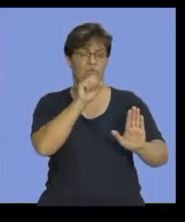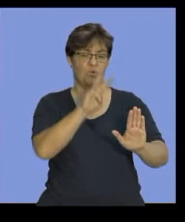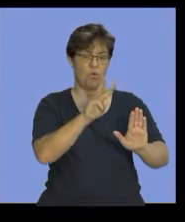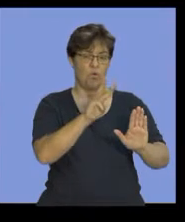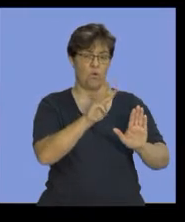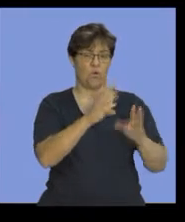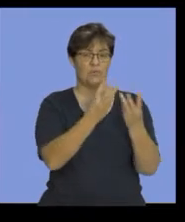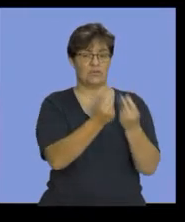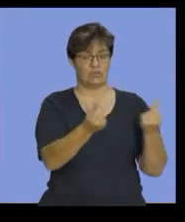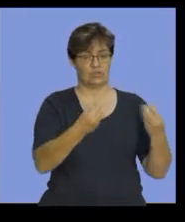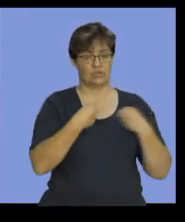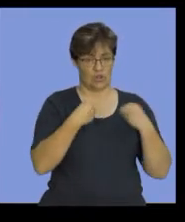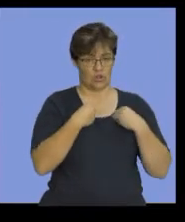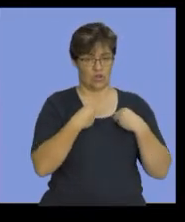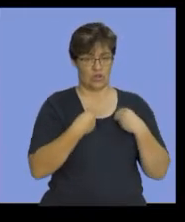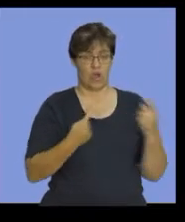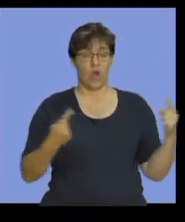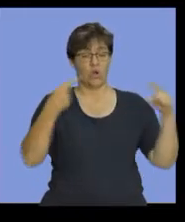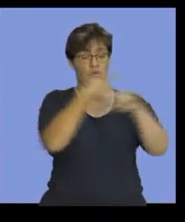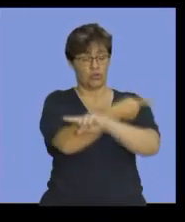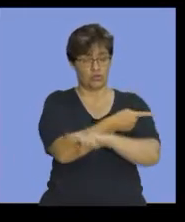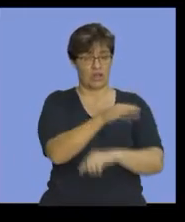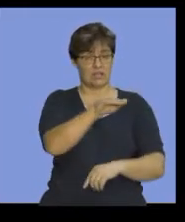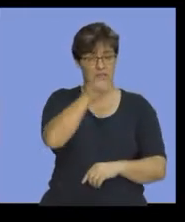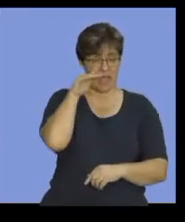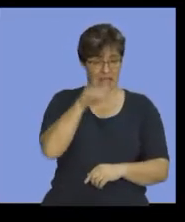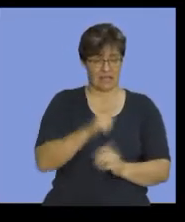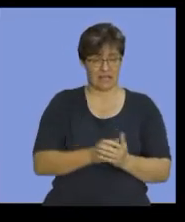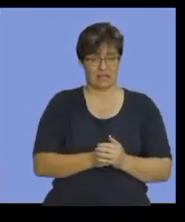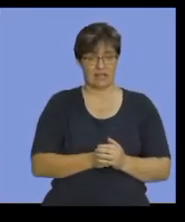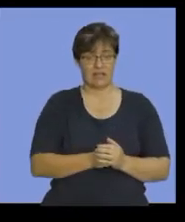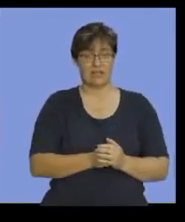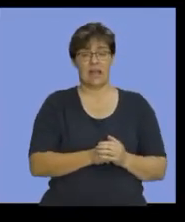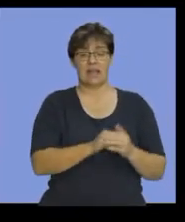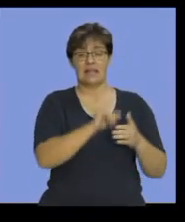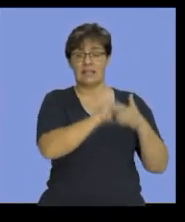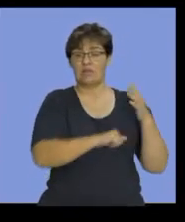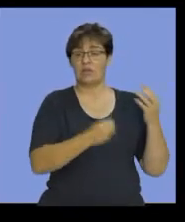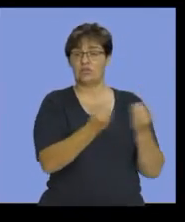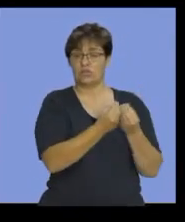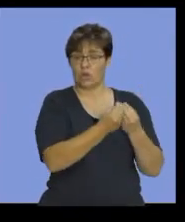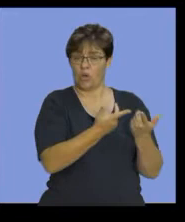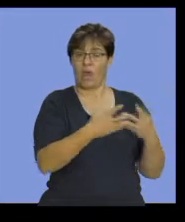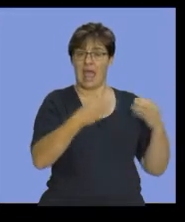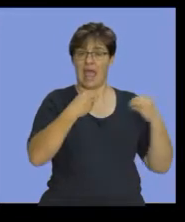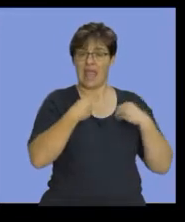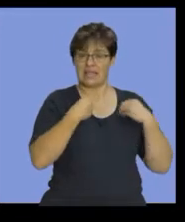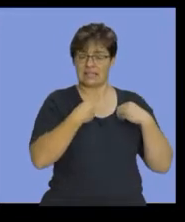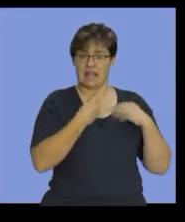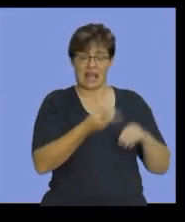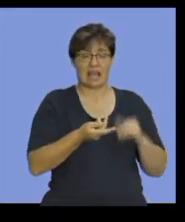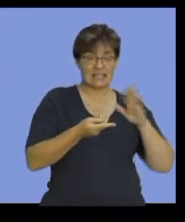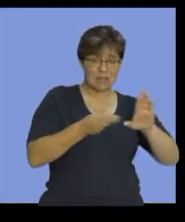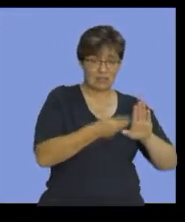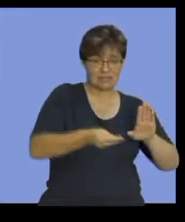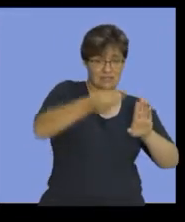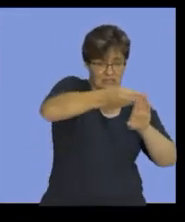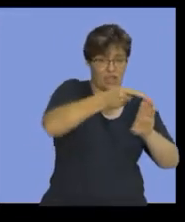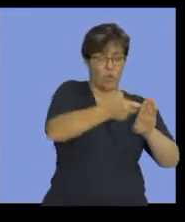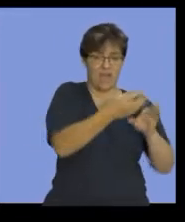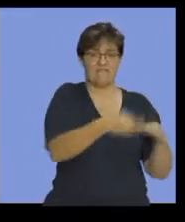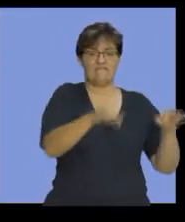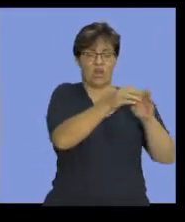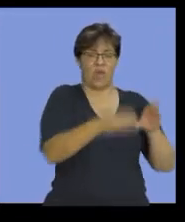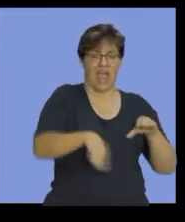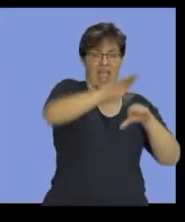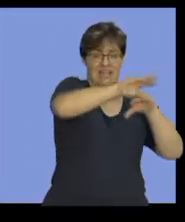stock. Contra entry is bank. I'm debiting my stock account because it's an asset increasing in value. Got it?